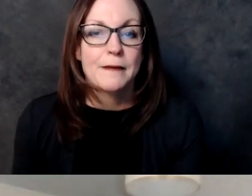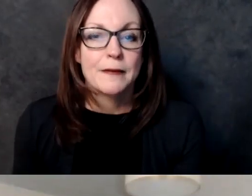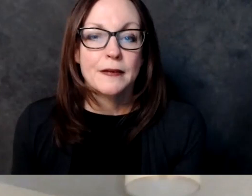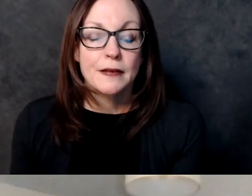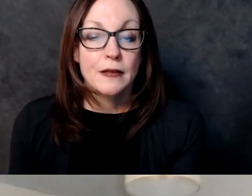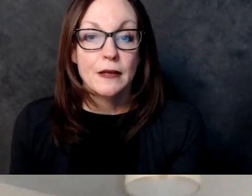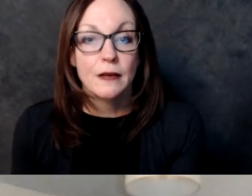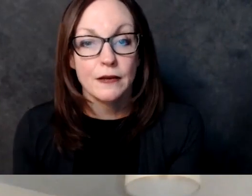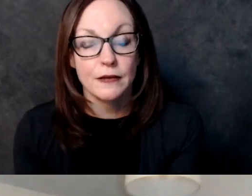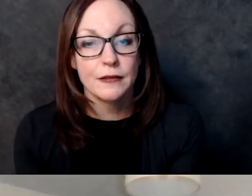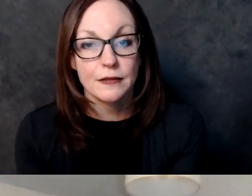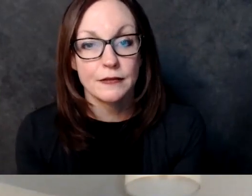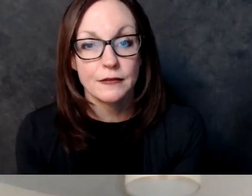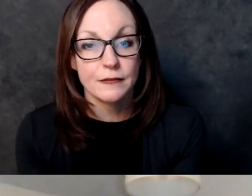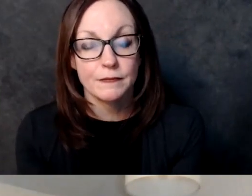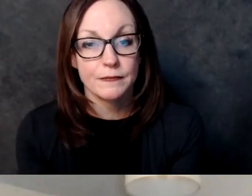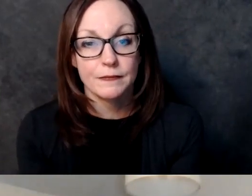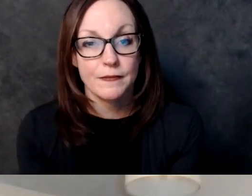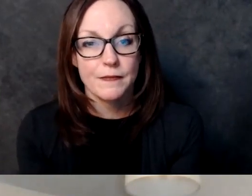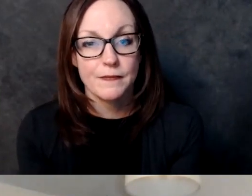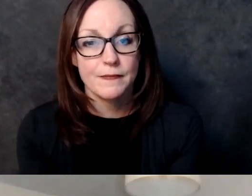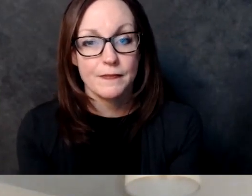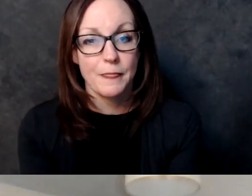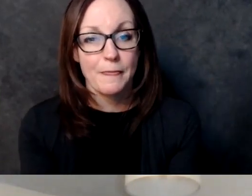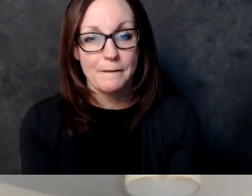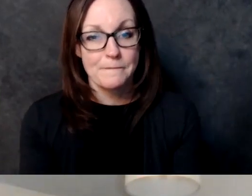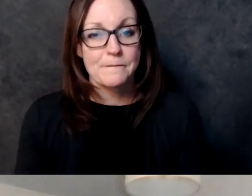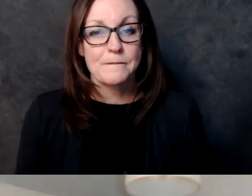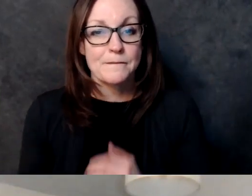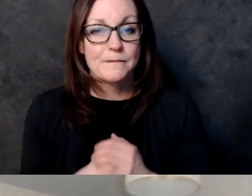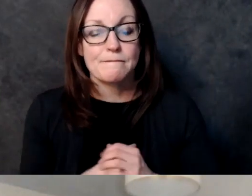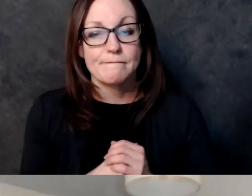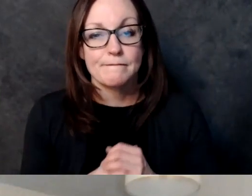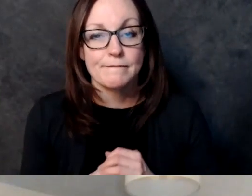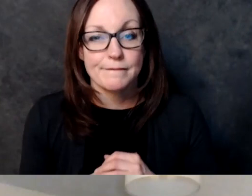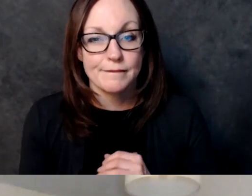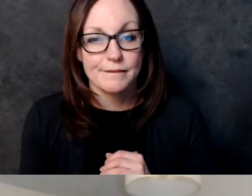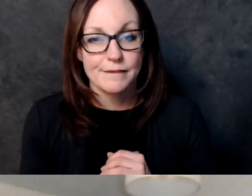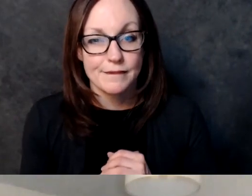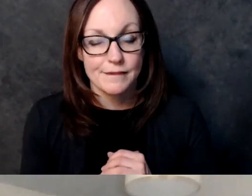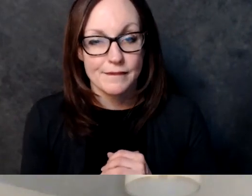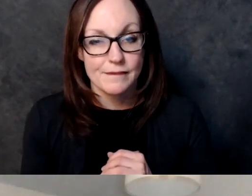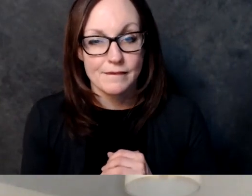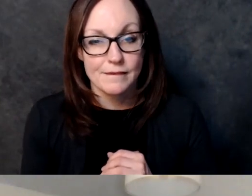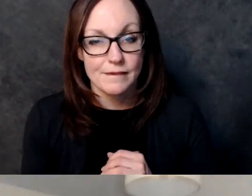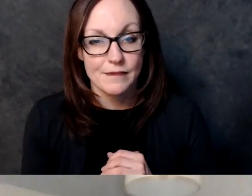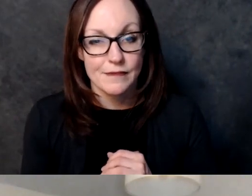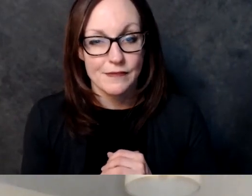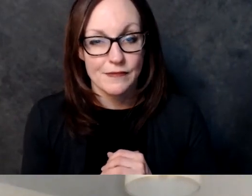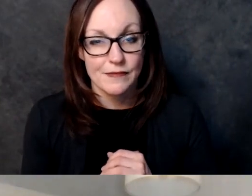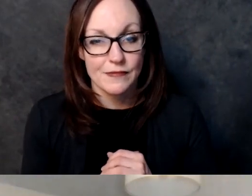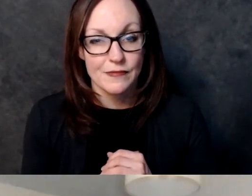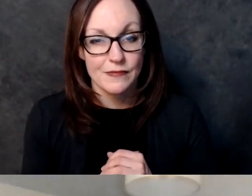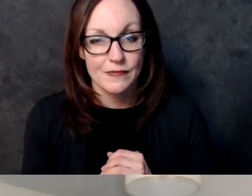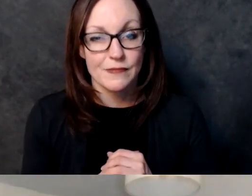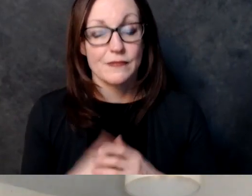over the environment um you know that so yes but i don't think it's just about recycling uh and i